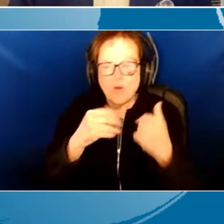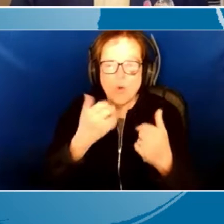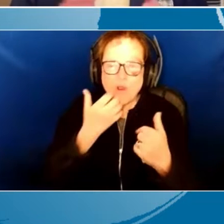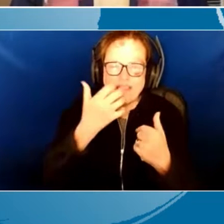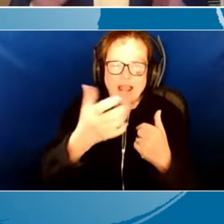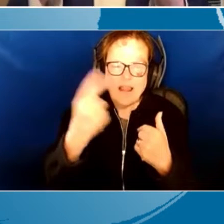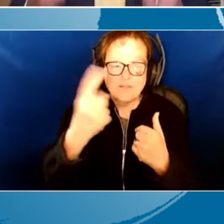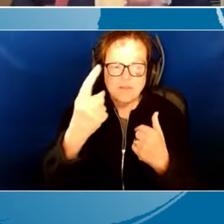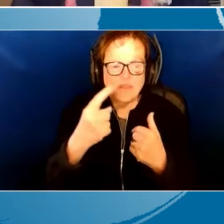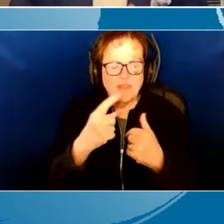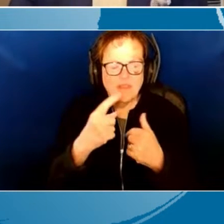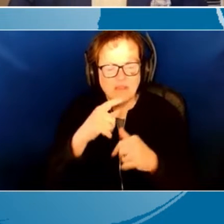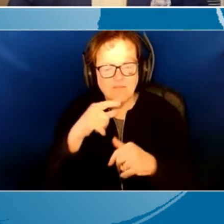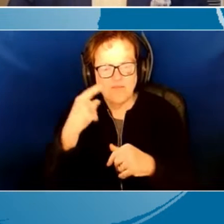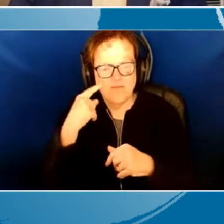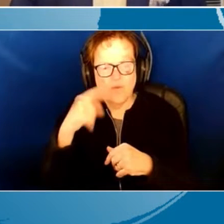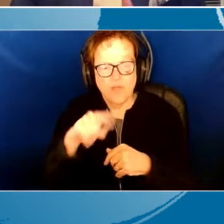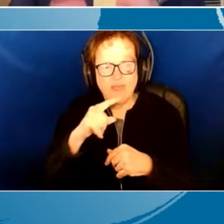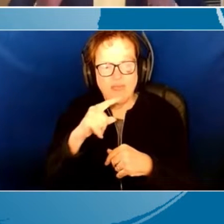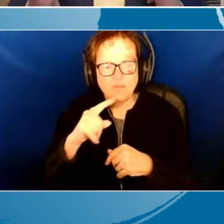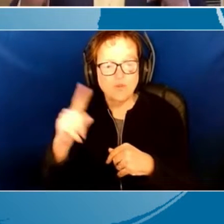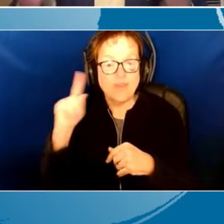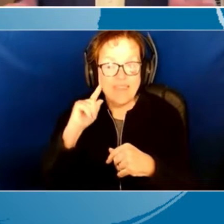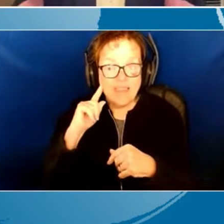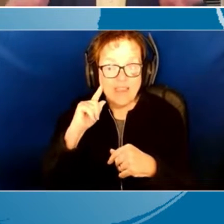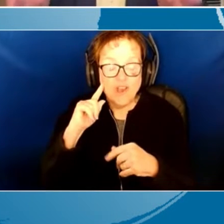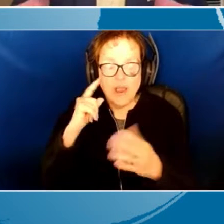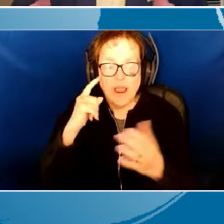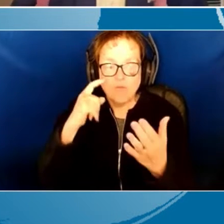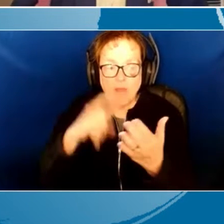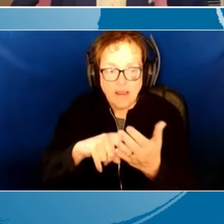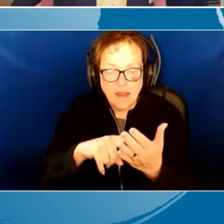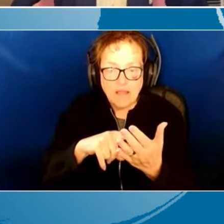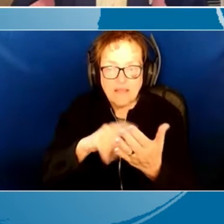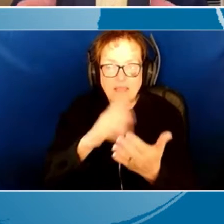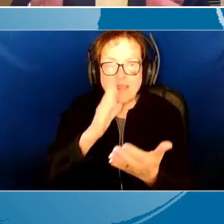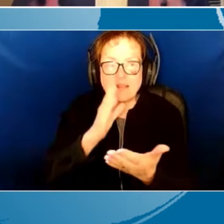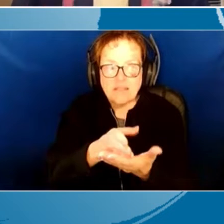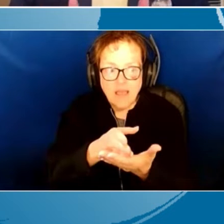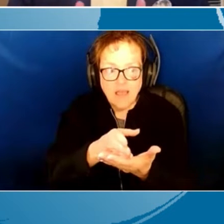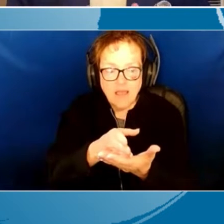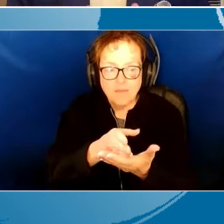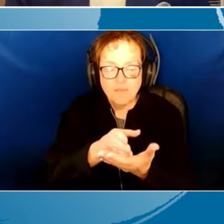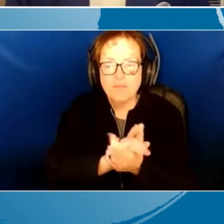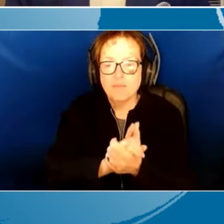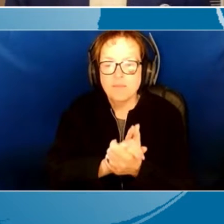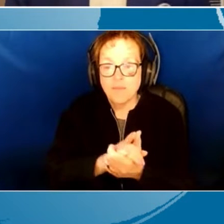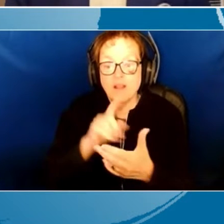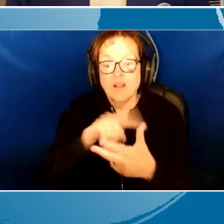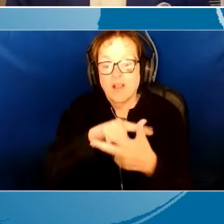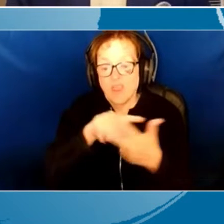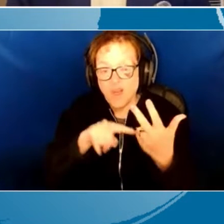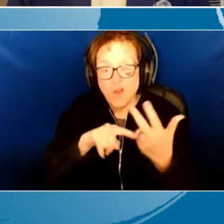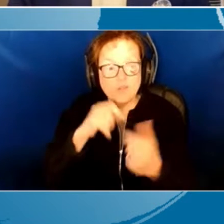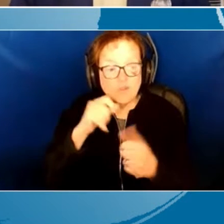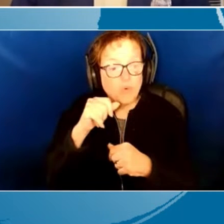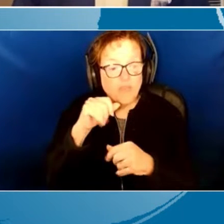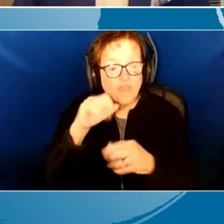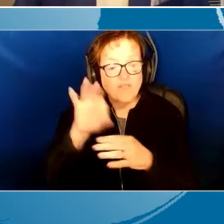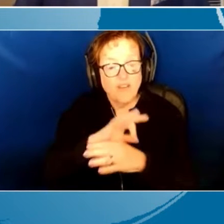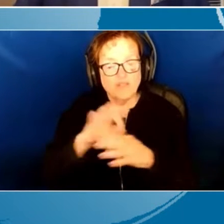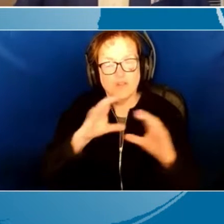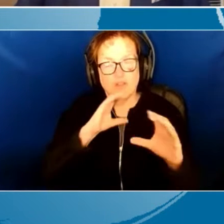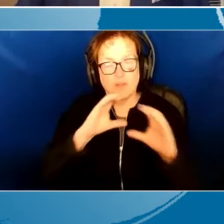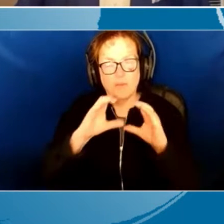instruction and get them to be able to hear it and recognize it and stop. Those were the functional skills, communication skills